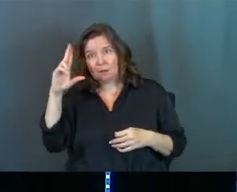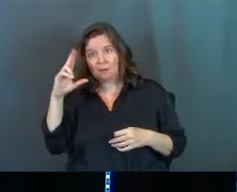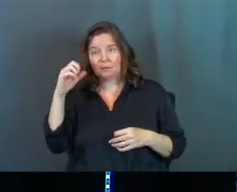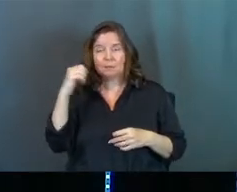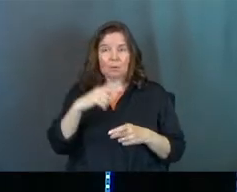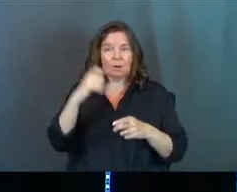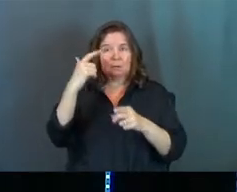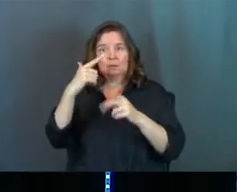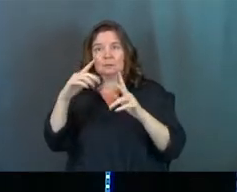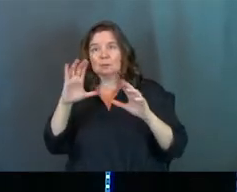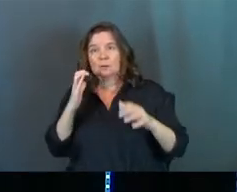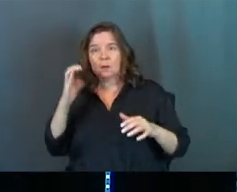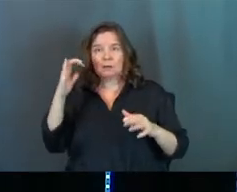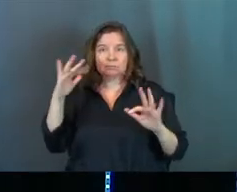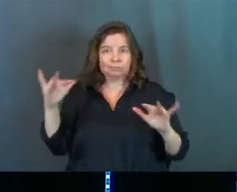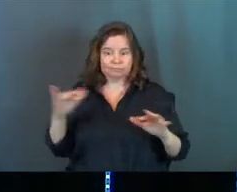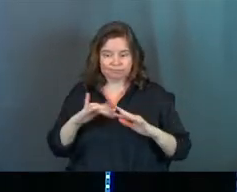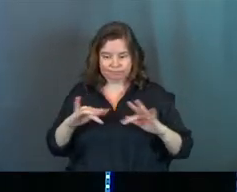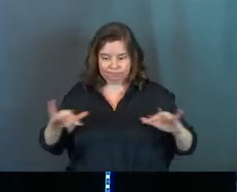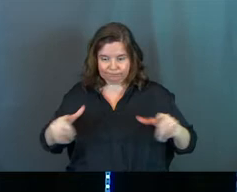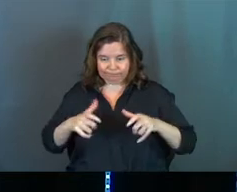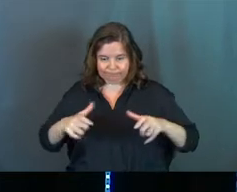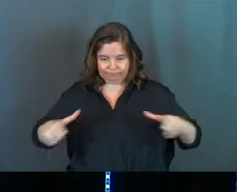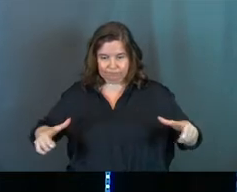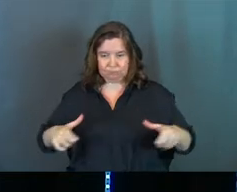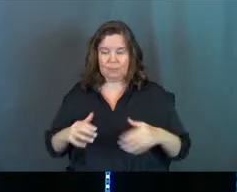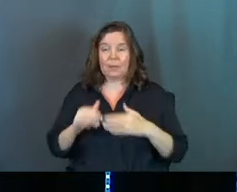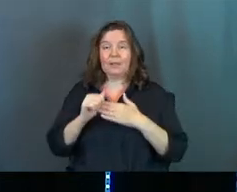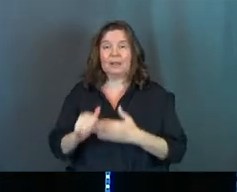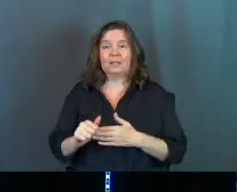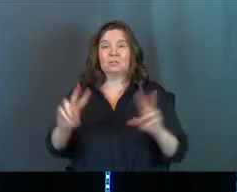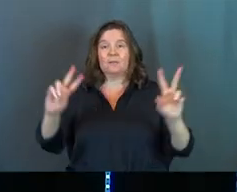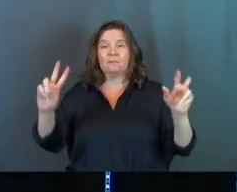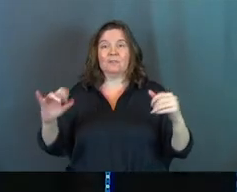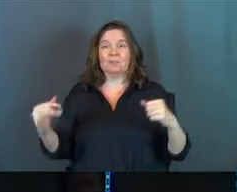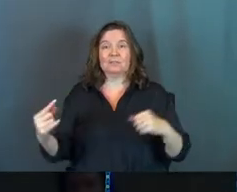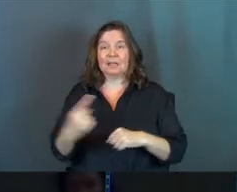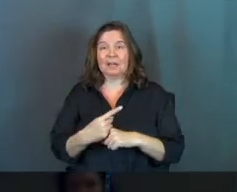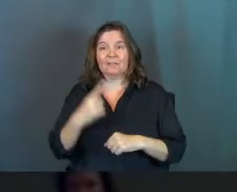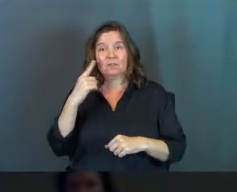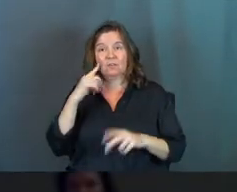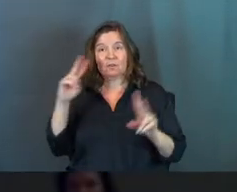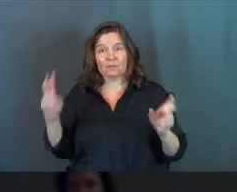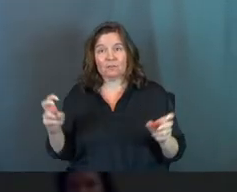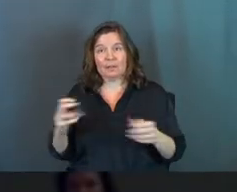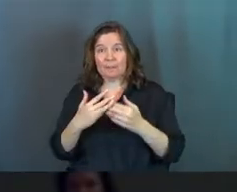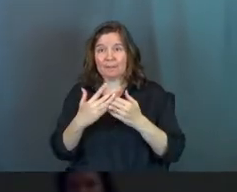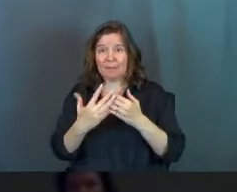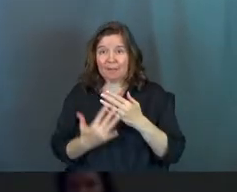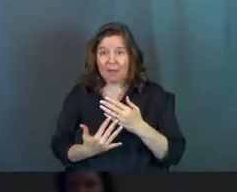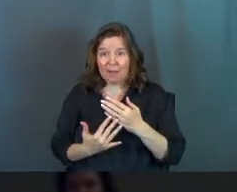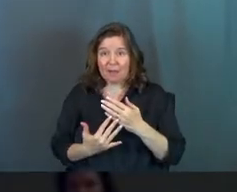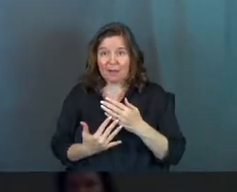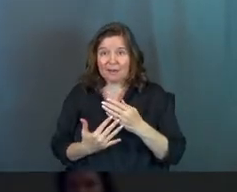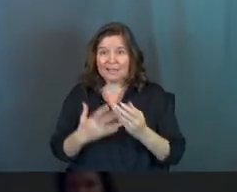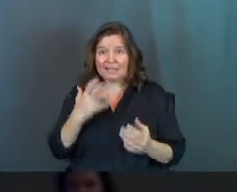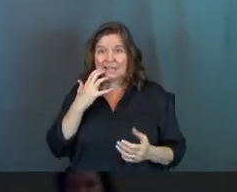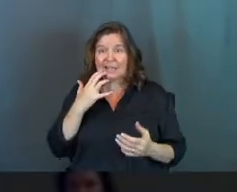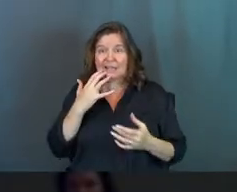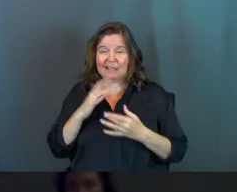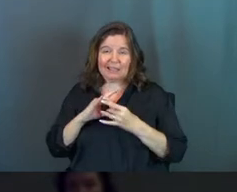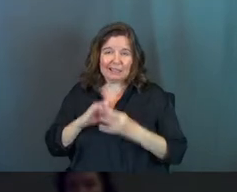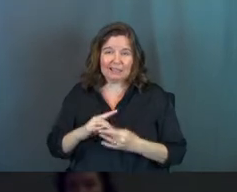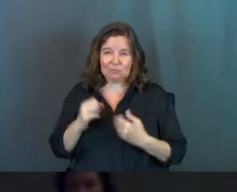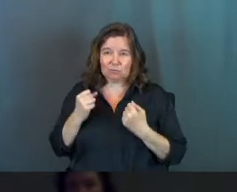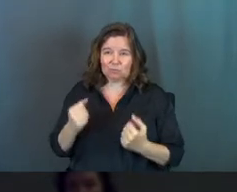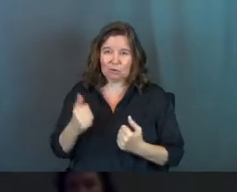I got to take care of mine. And that leads us to our phrase for today. You ever heard the phrase, blood is thicker than water?